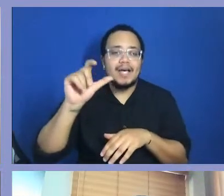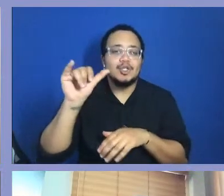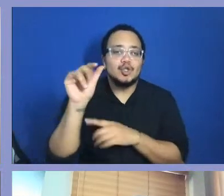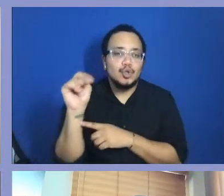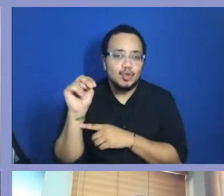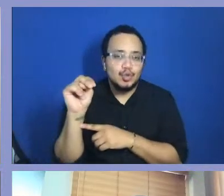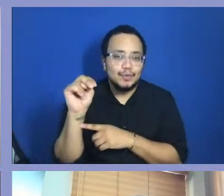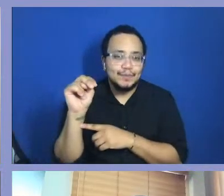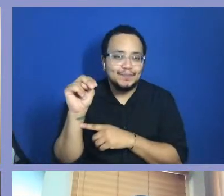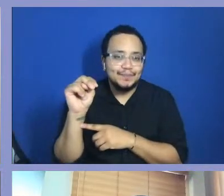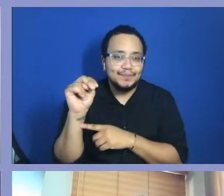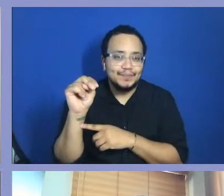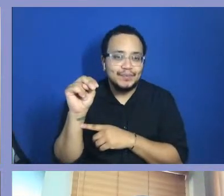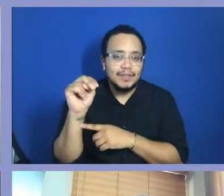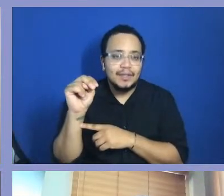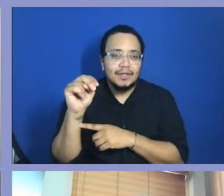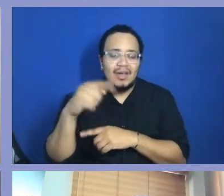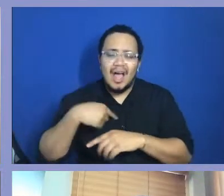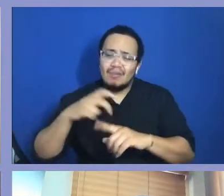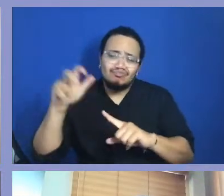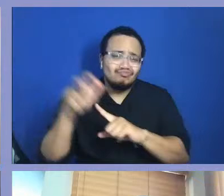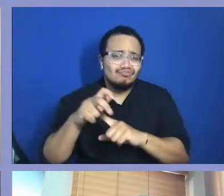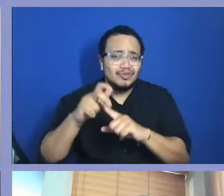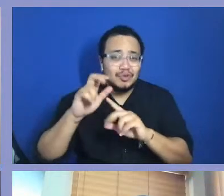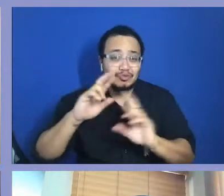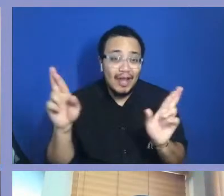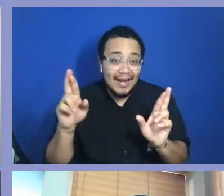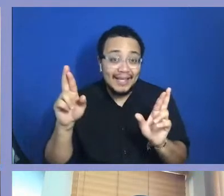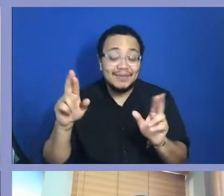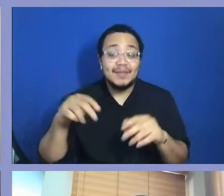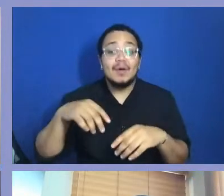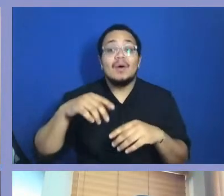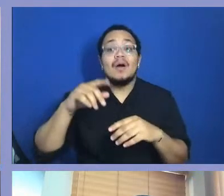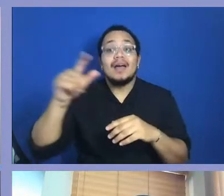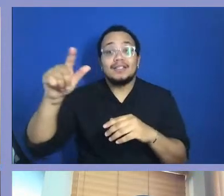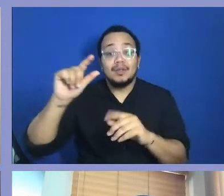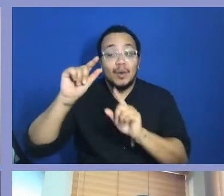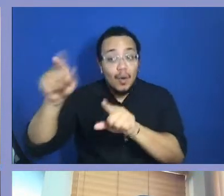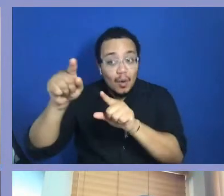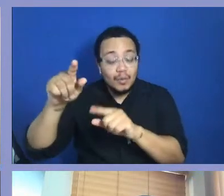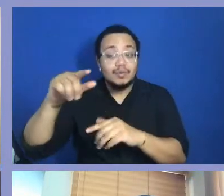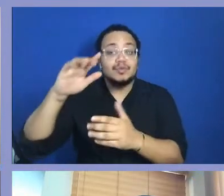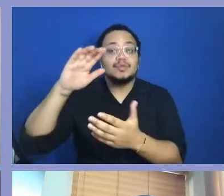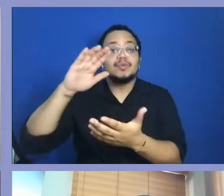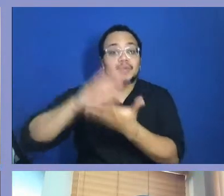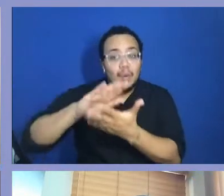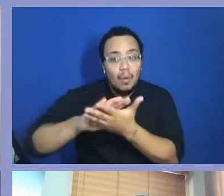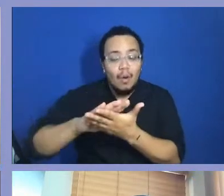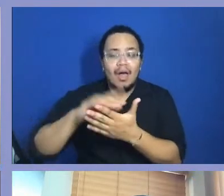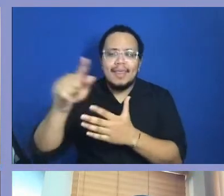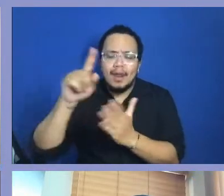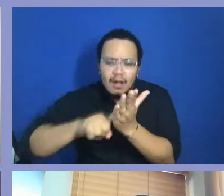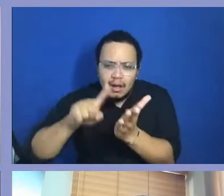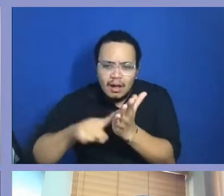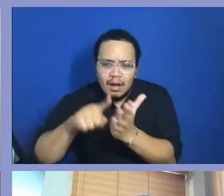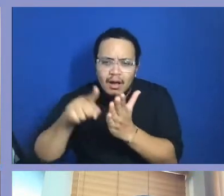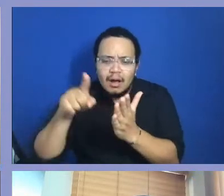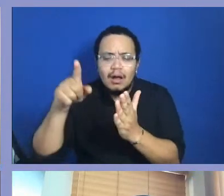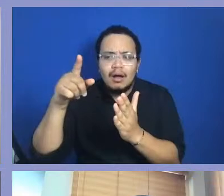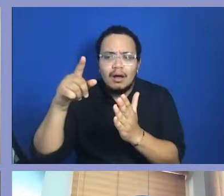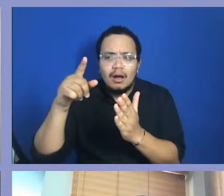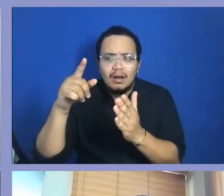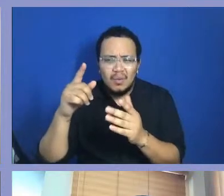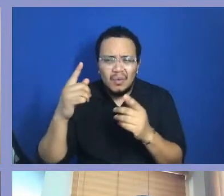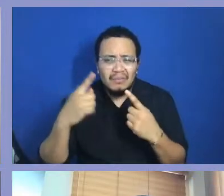Bassoon. I'm to be a concert bassoonist. Then I found out how much you make when you get into one of them orchestras. I said, this will not